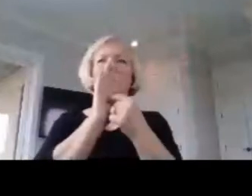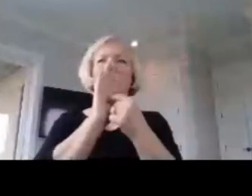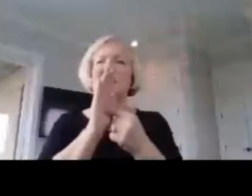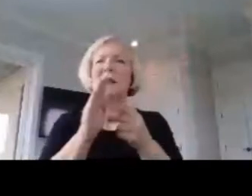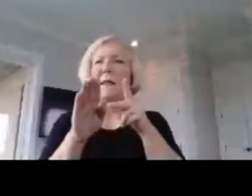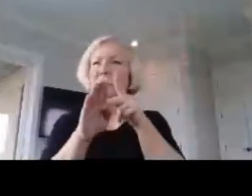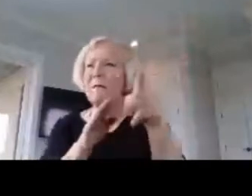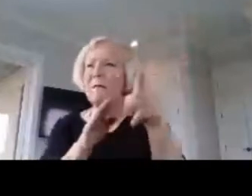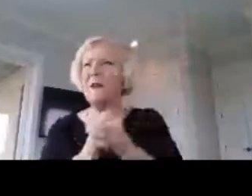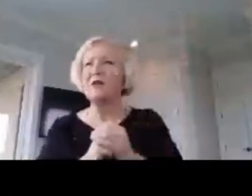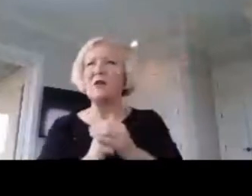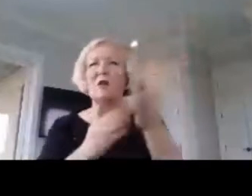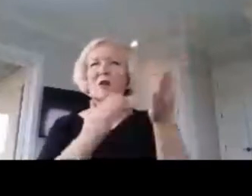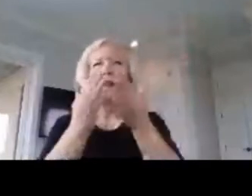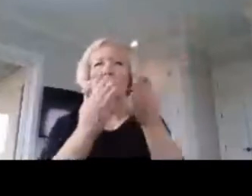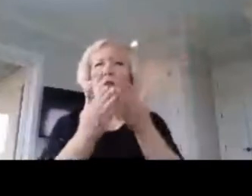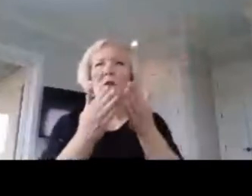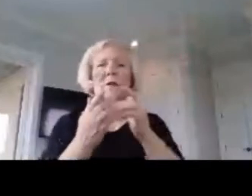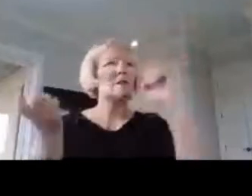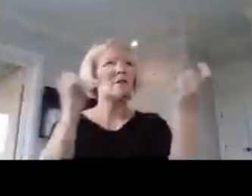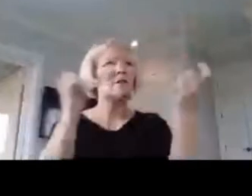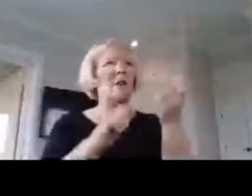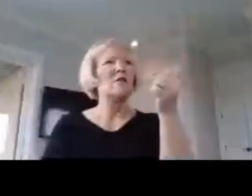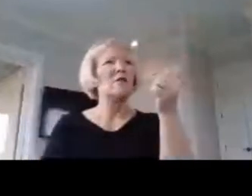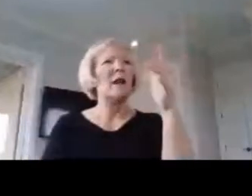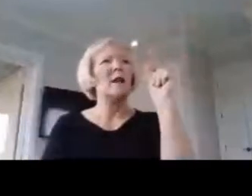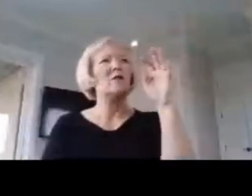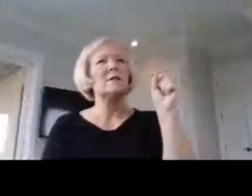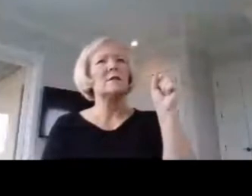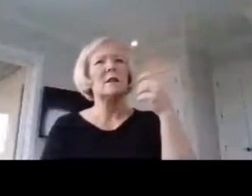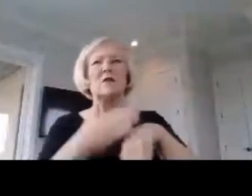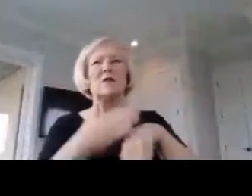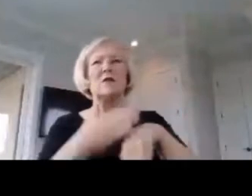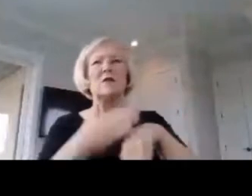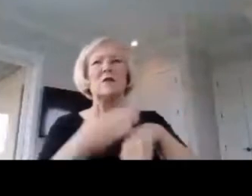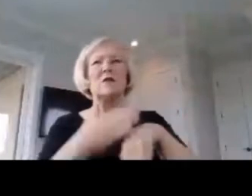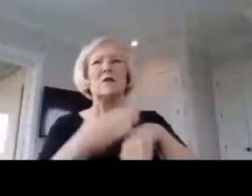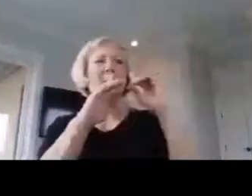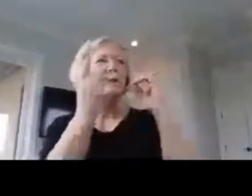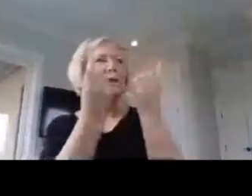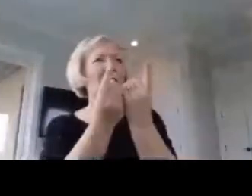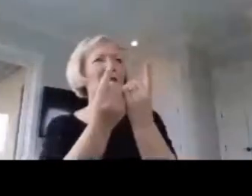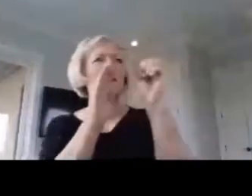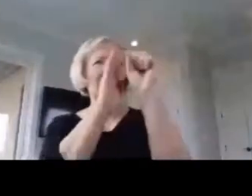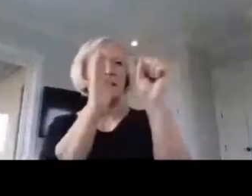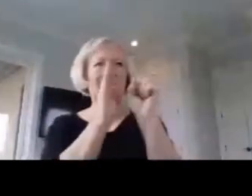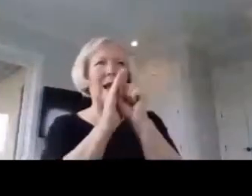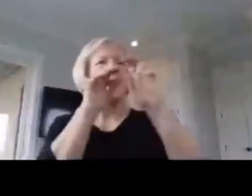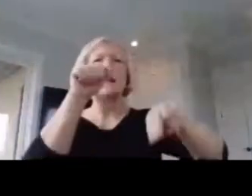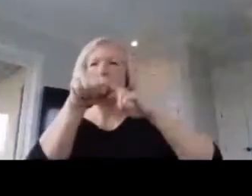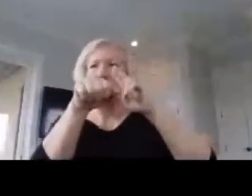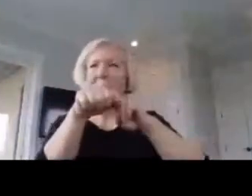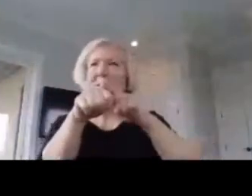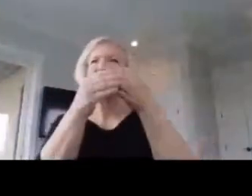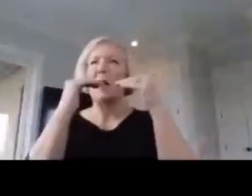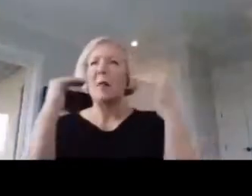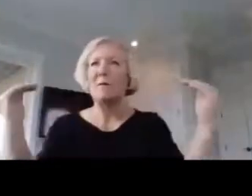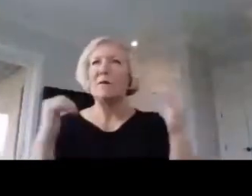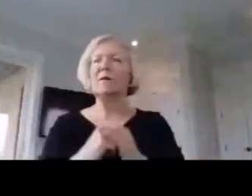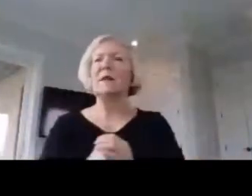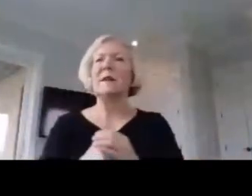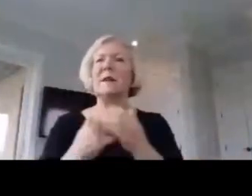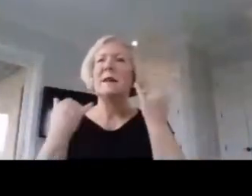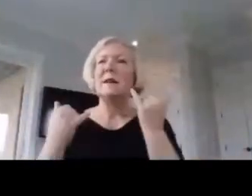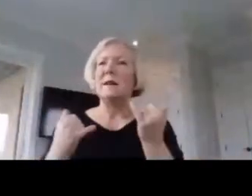and serve as change agents in your school, district, state, and nationally. So now, in the